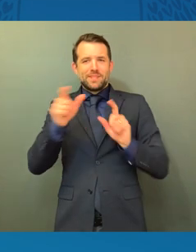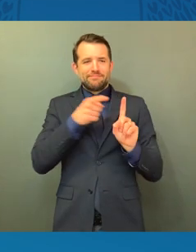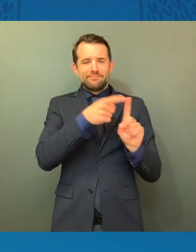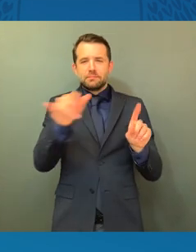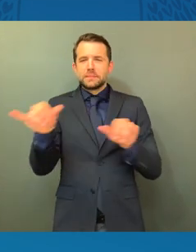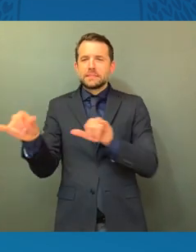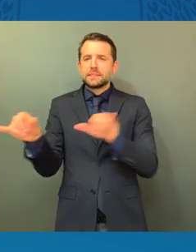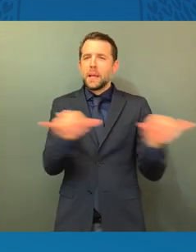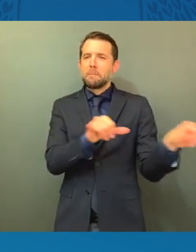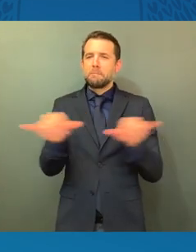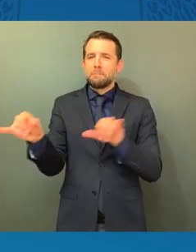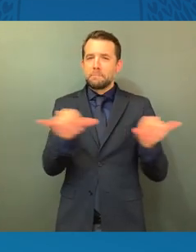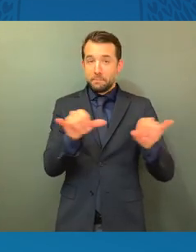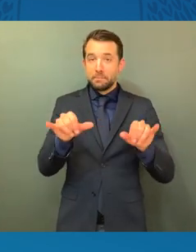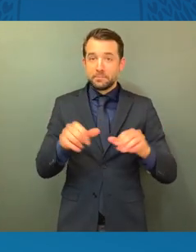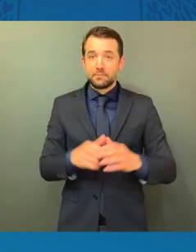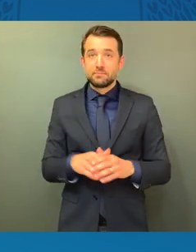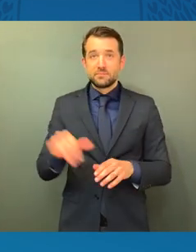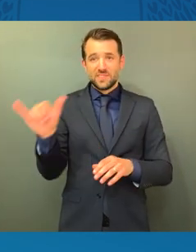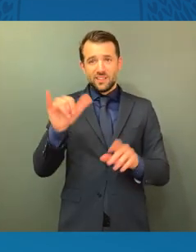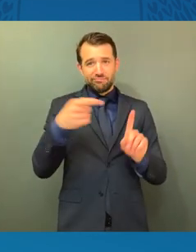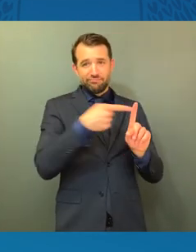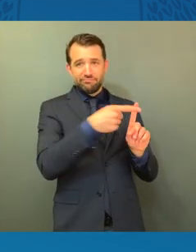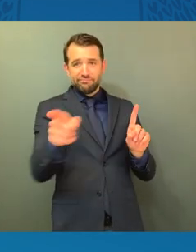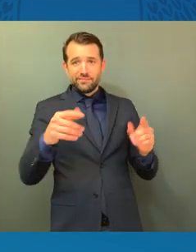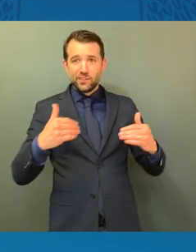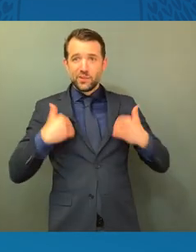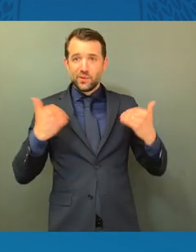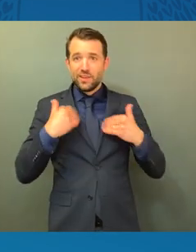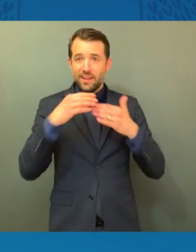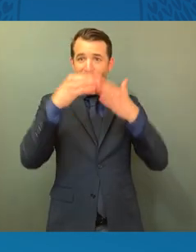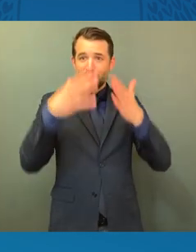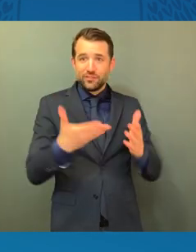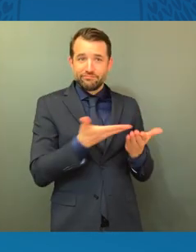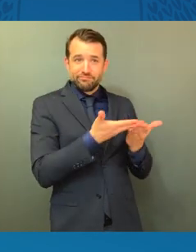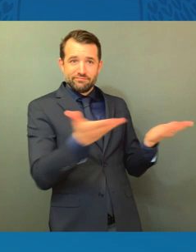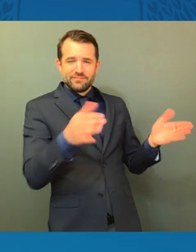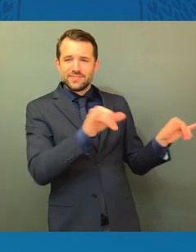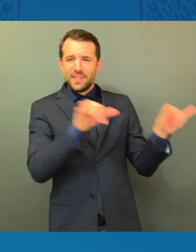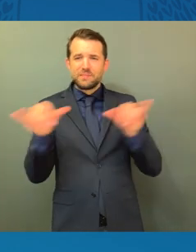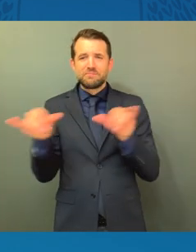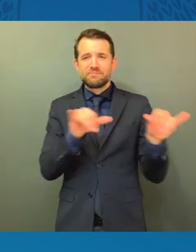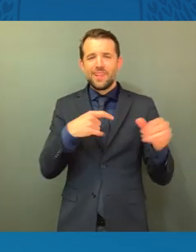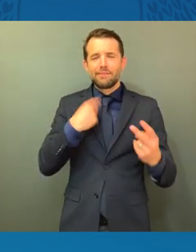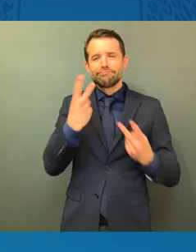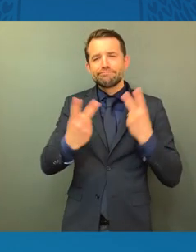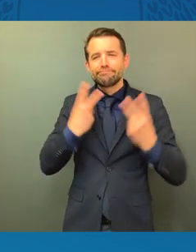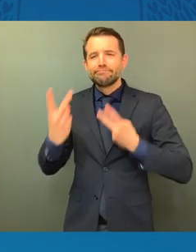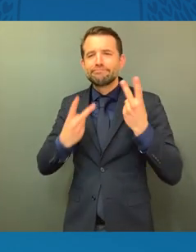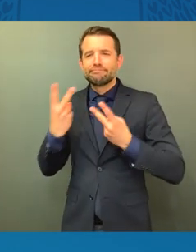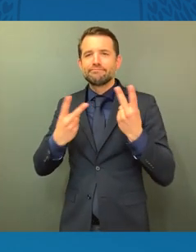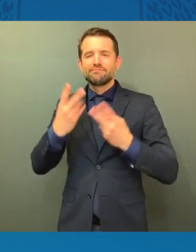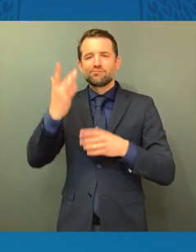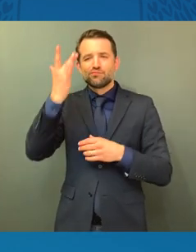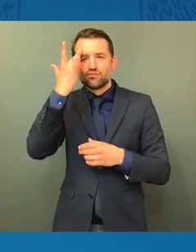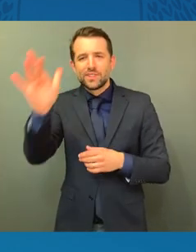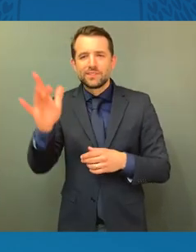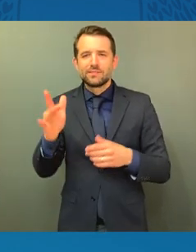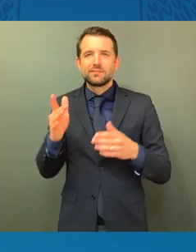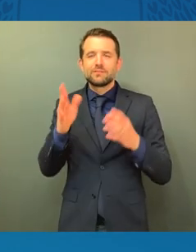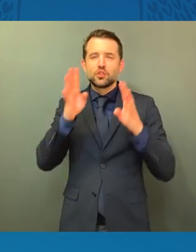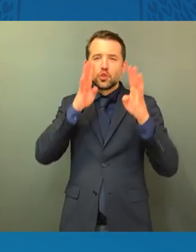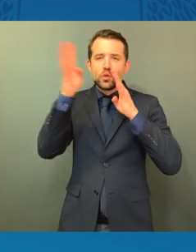me who see so much, who are so smart, who have such bright and creative ideas,